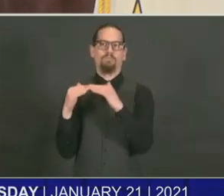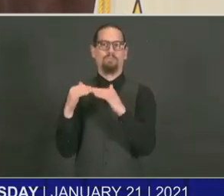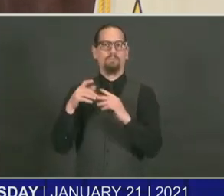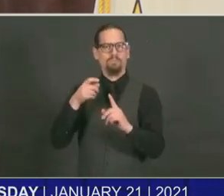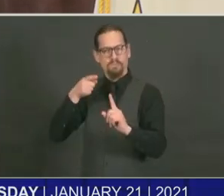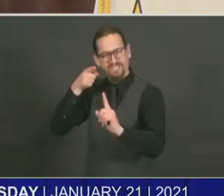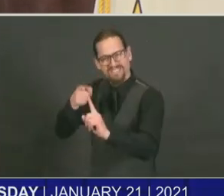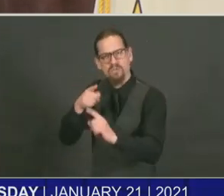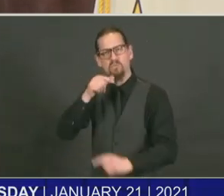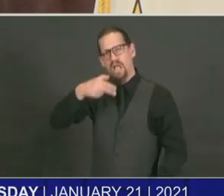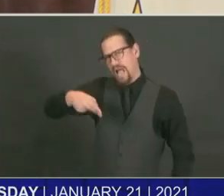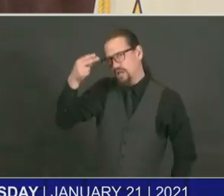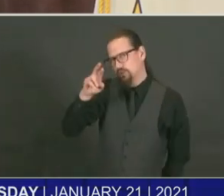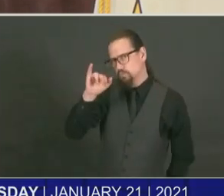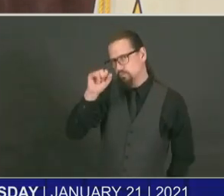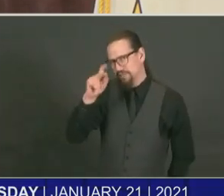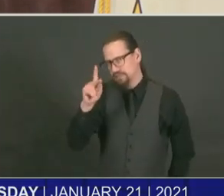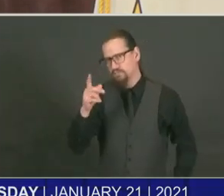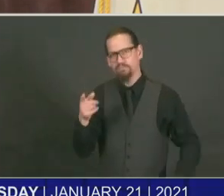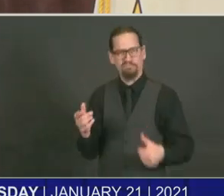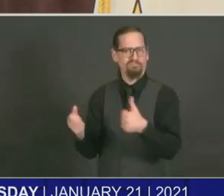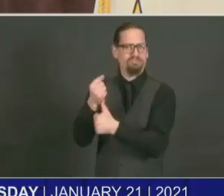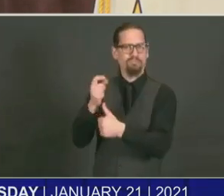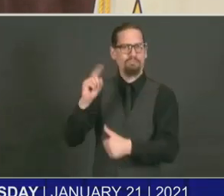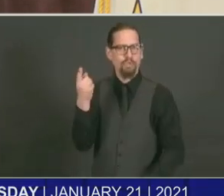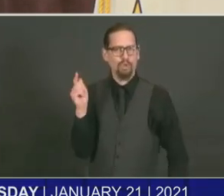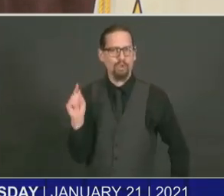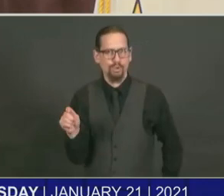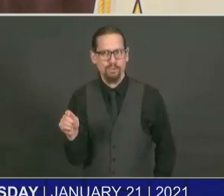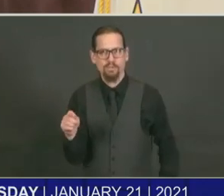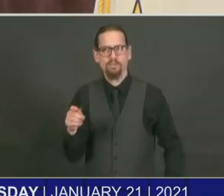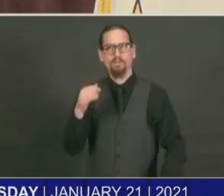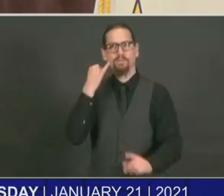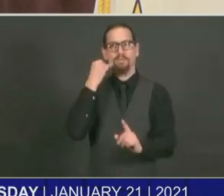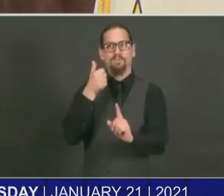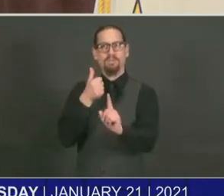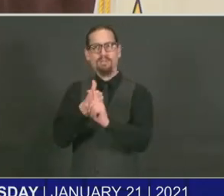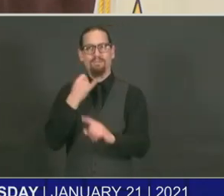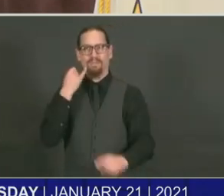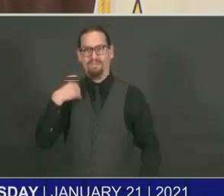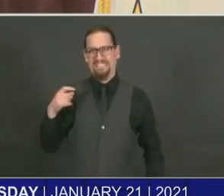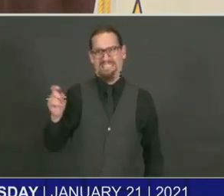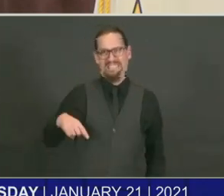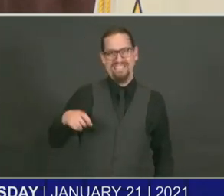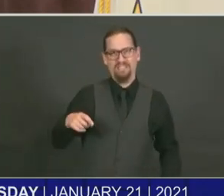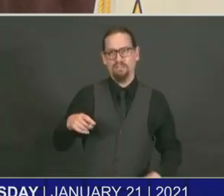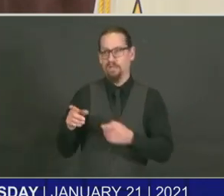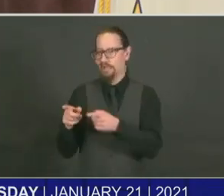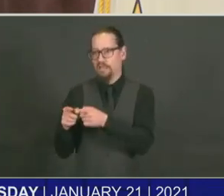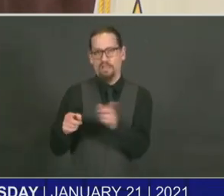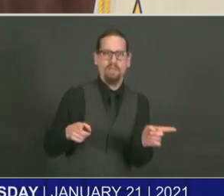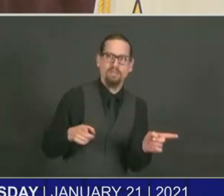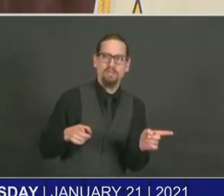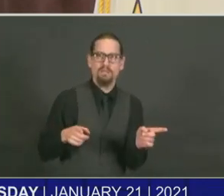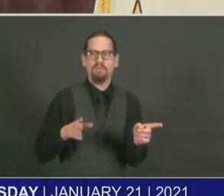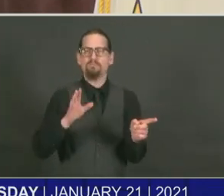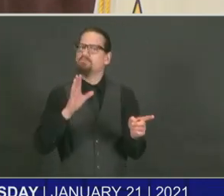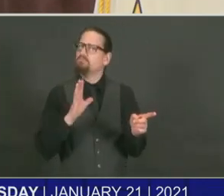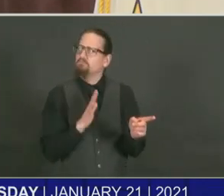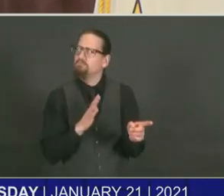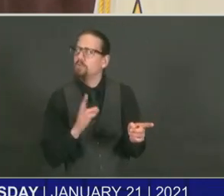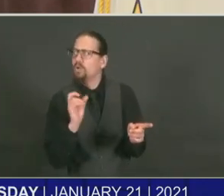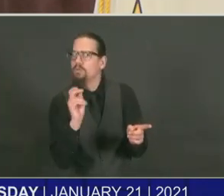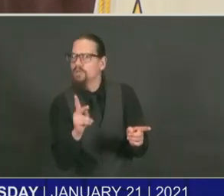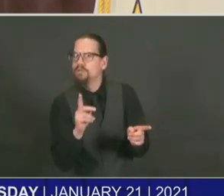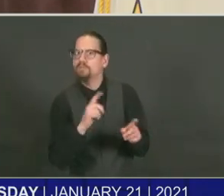to change course if we need to because of concern that those vaccinating entities